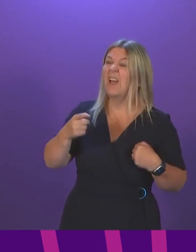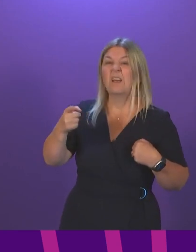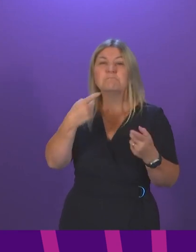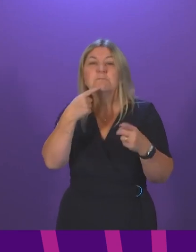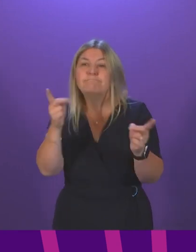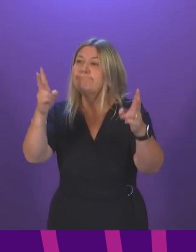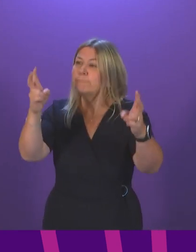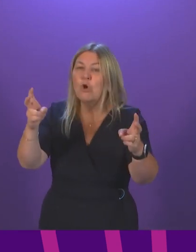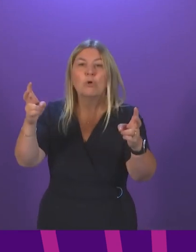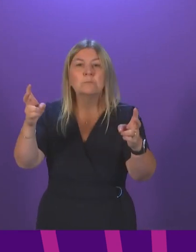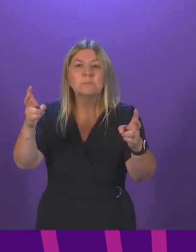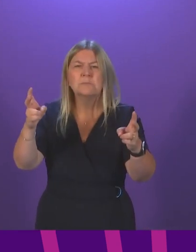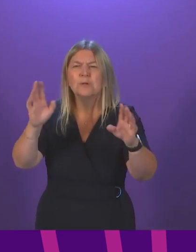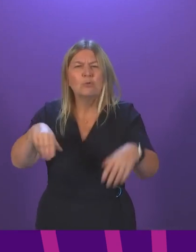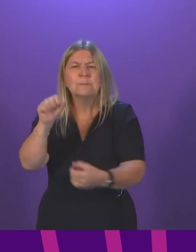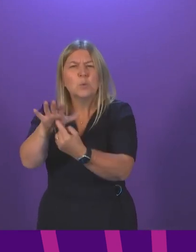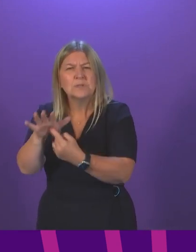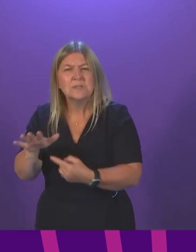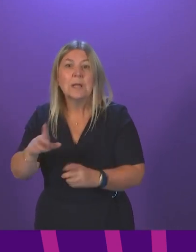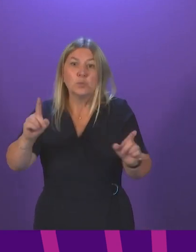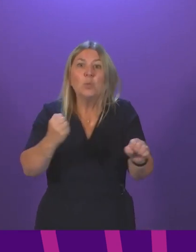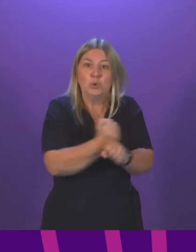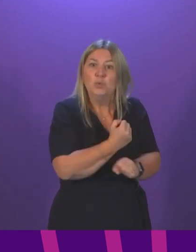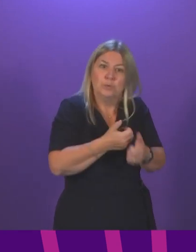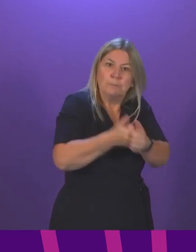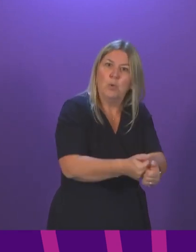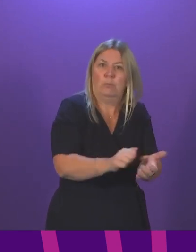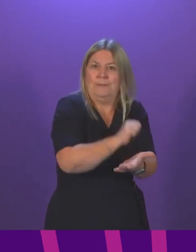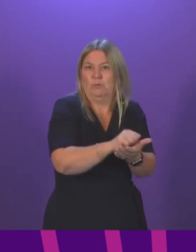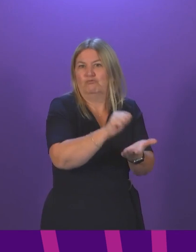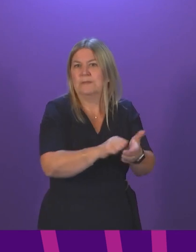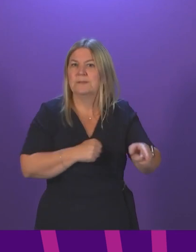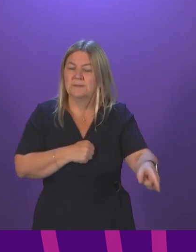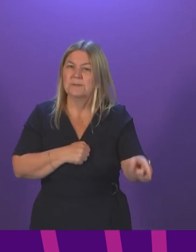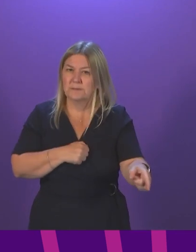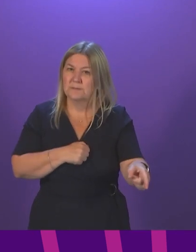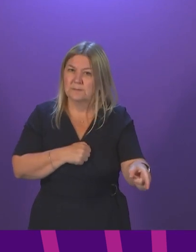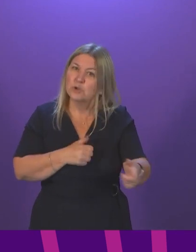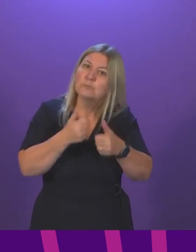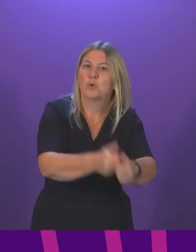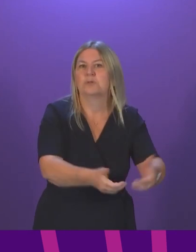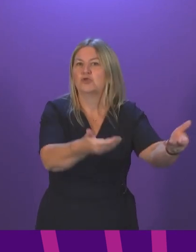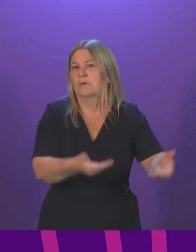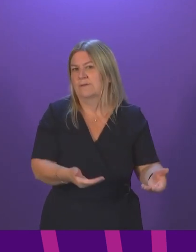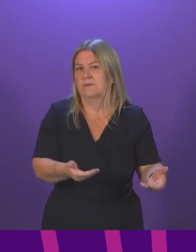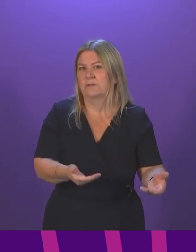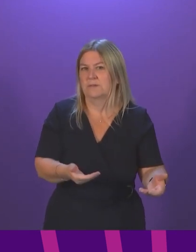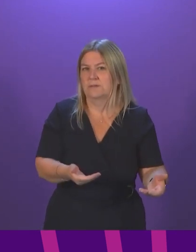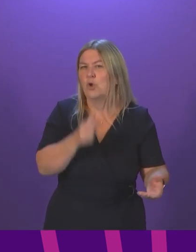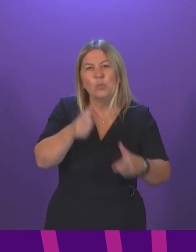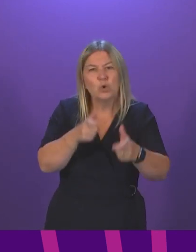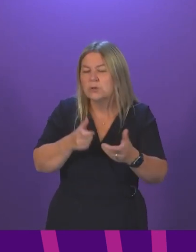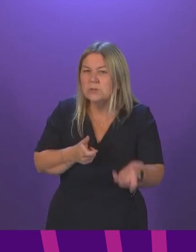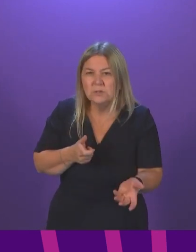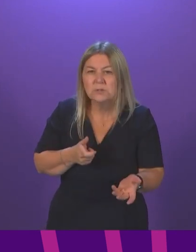is less important than what we do to support our service in meeting these challenges. And I think people listening today